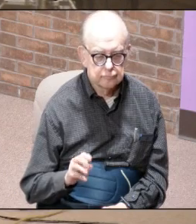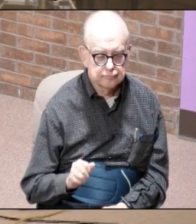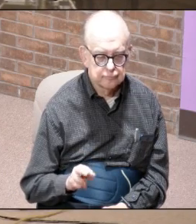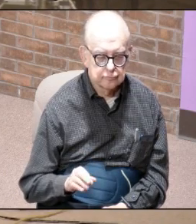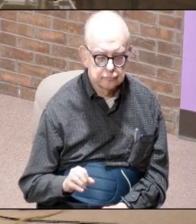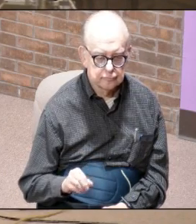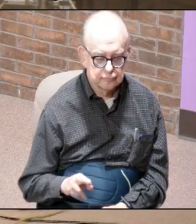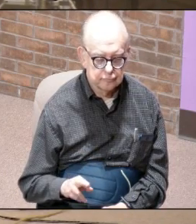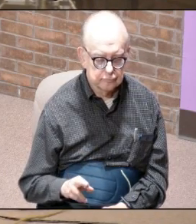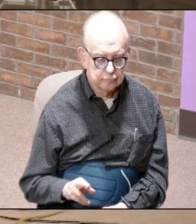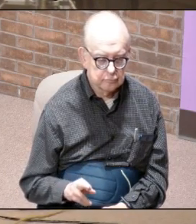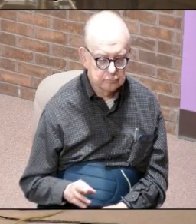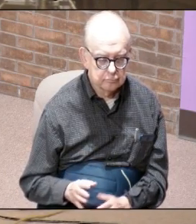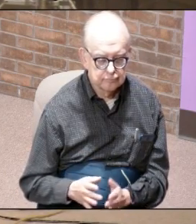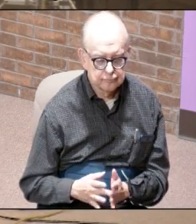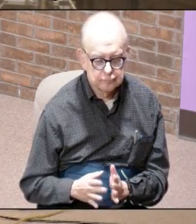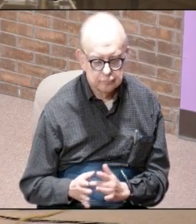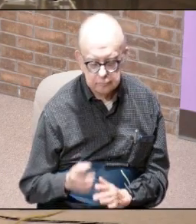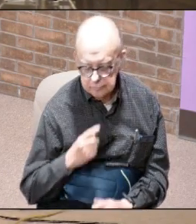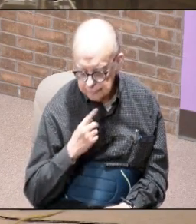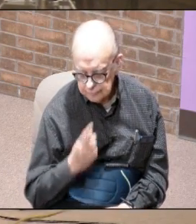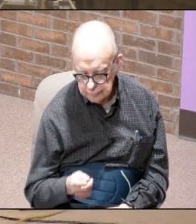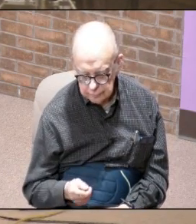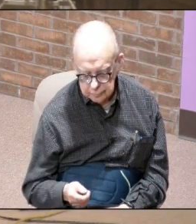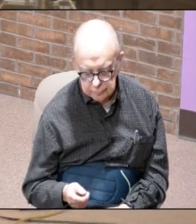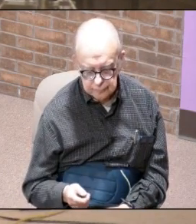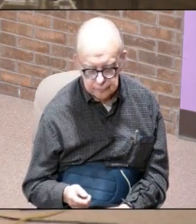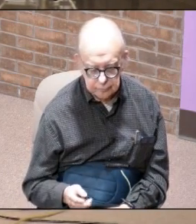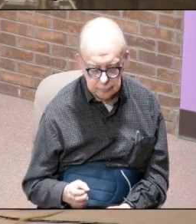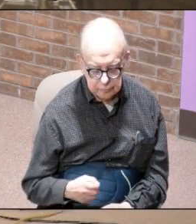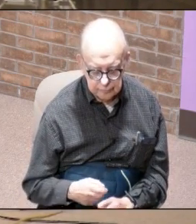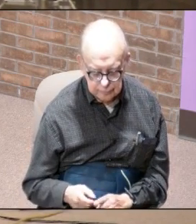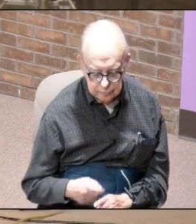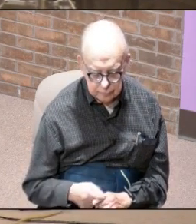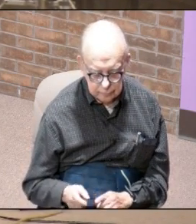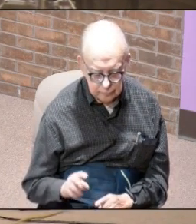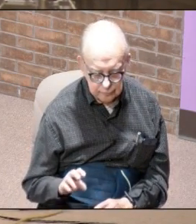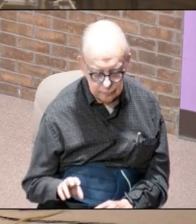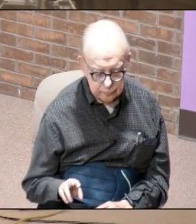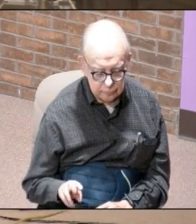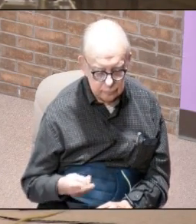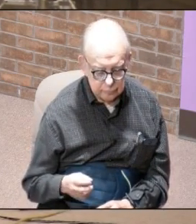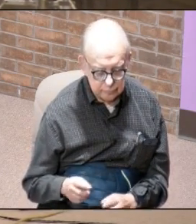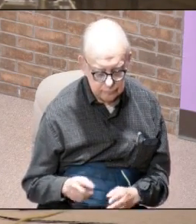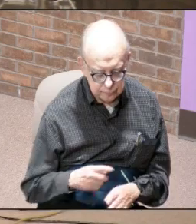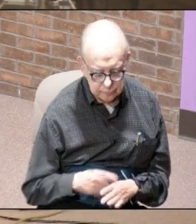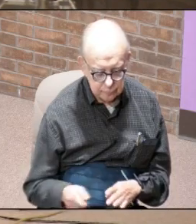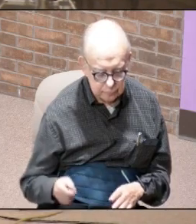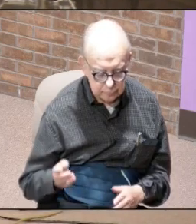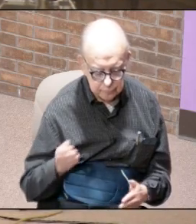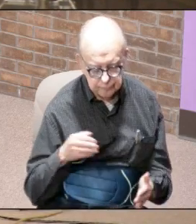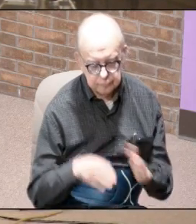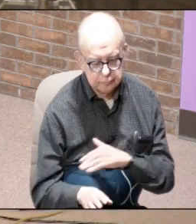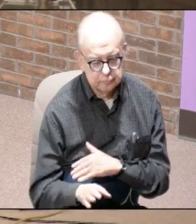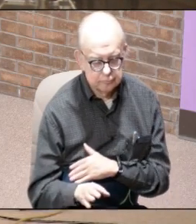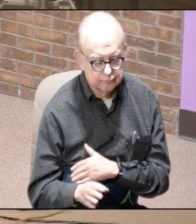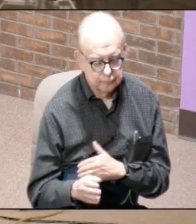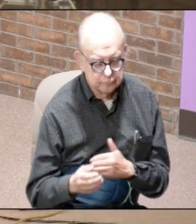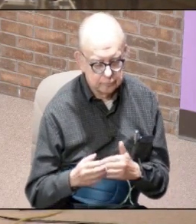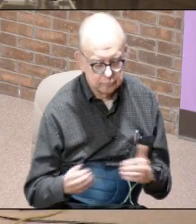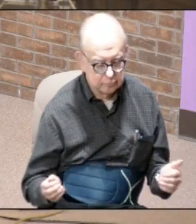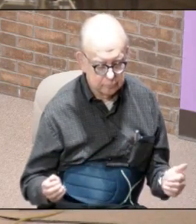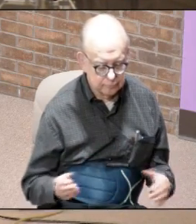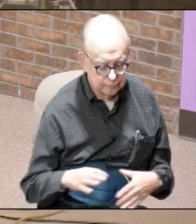Jesus he says is sharper than a double edged sword that it penetrates even to the dividing